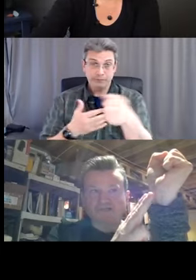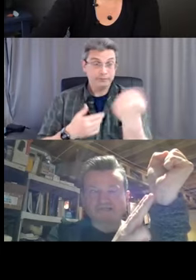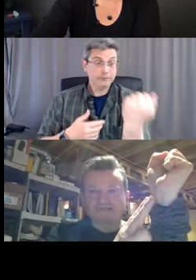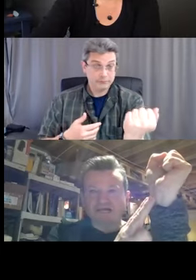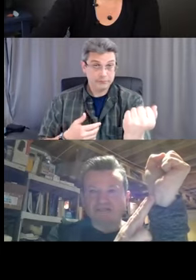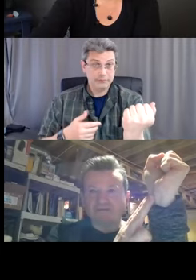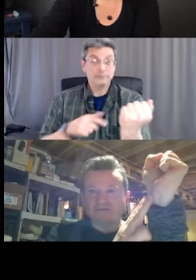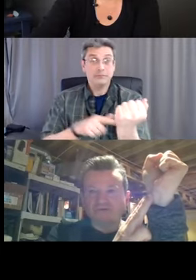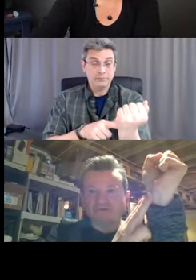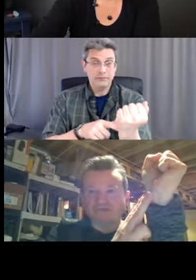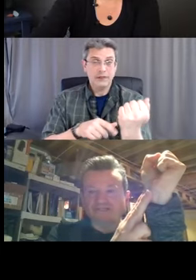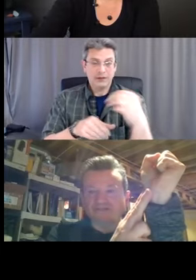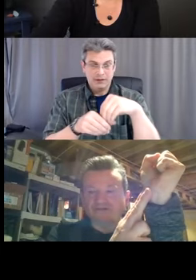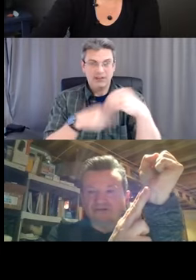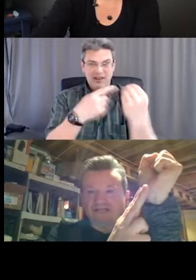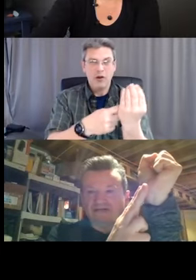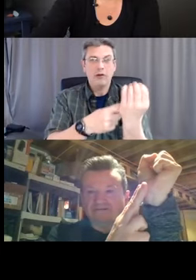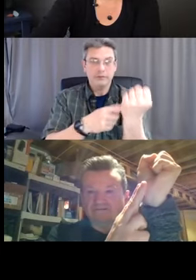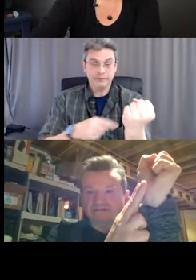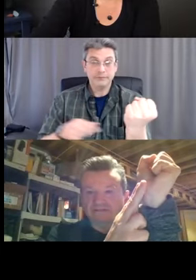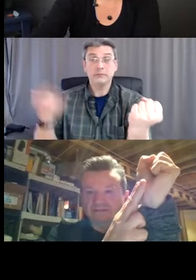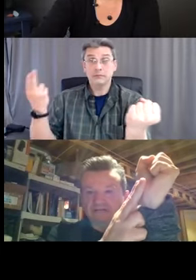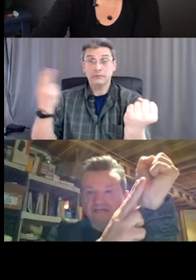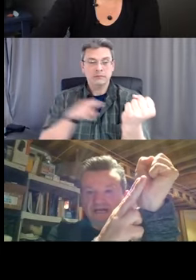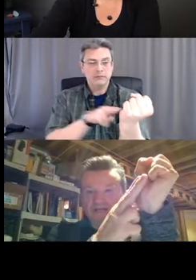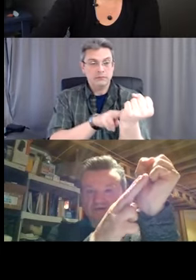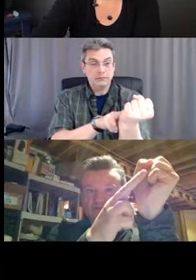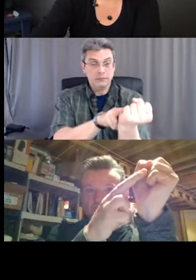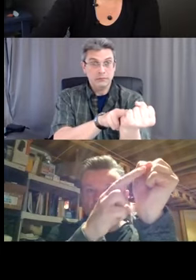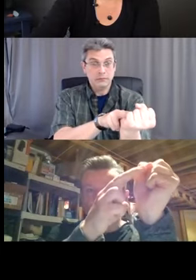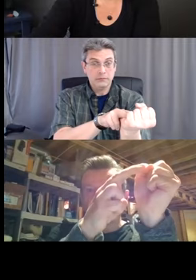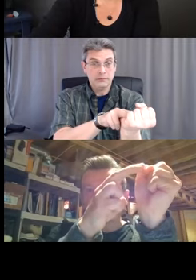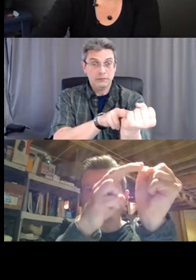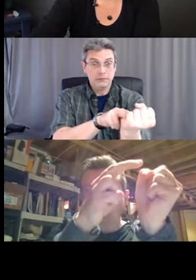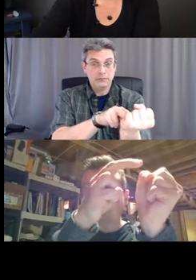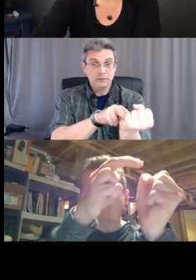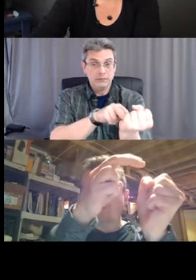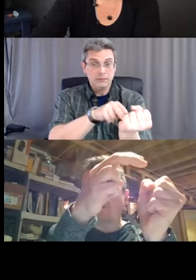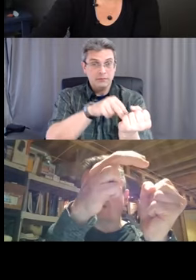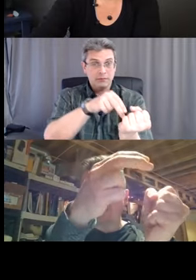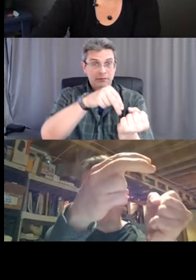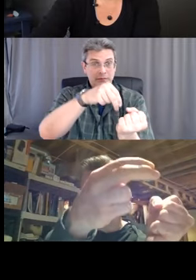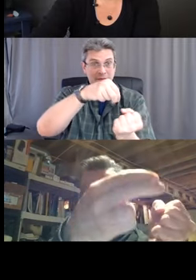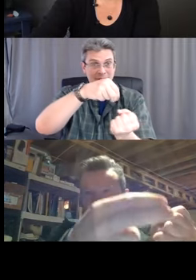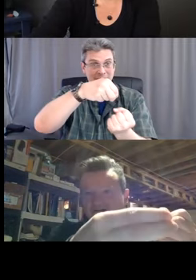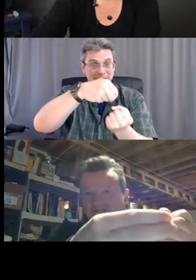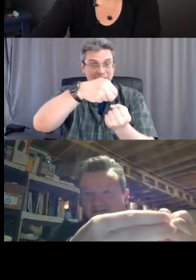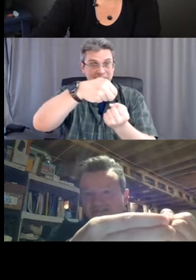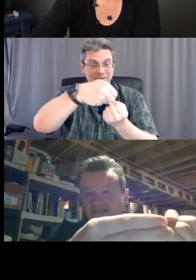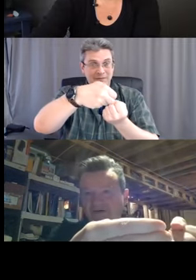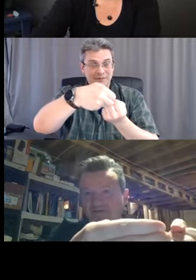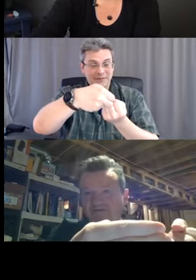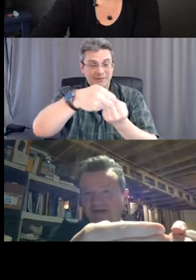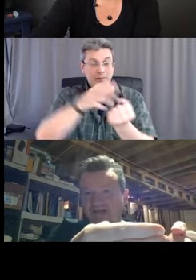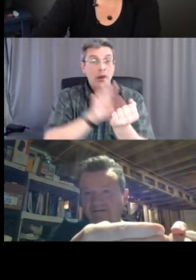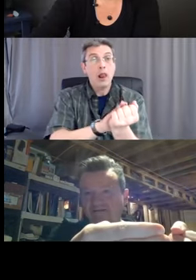You're going to slide them between your wrist and your dirty glove. And you're going to roll that dirty glove over top of the other glove that